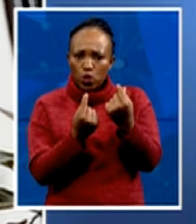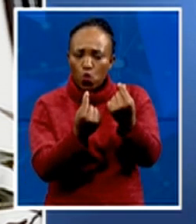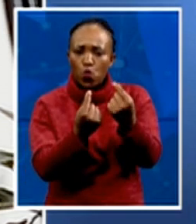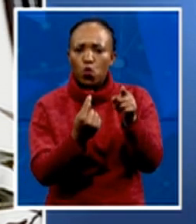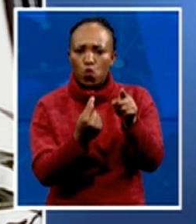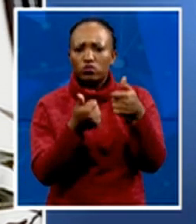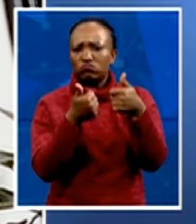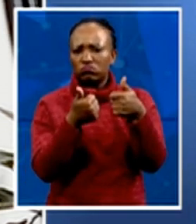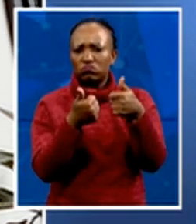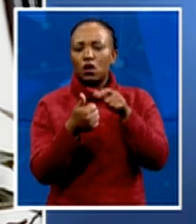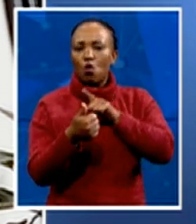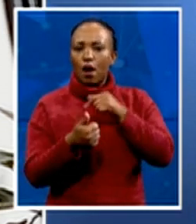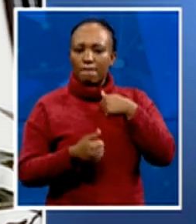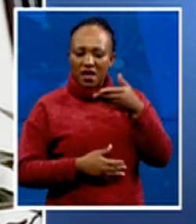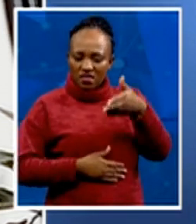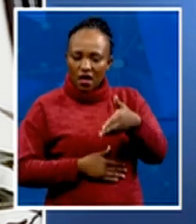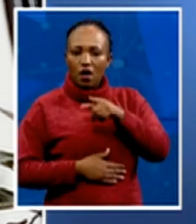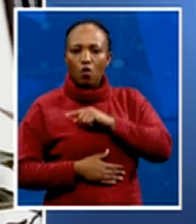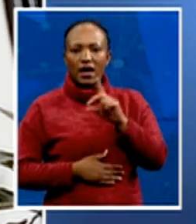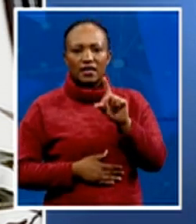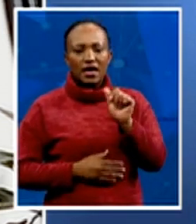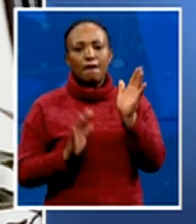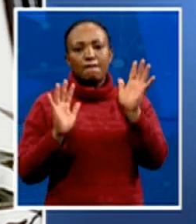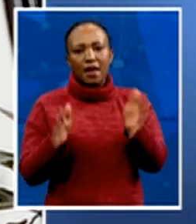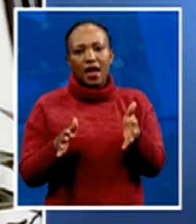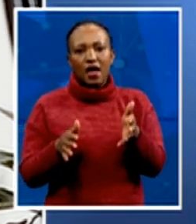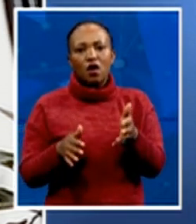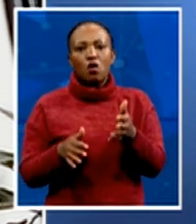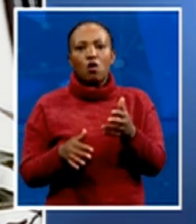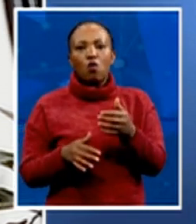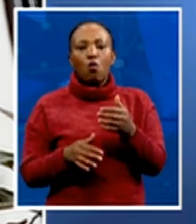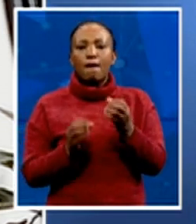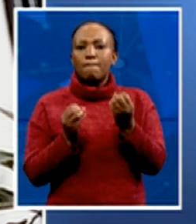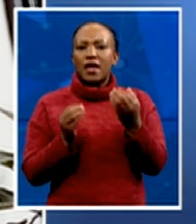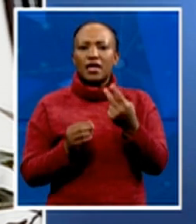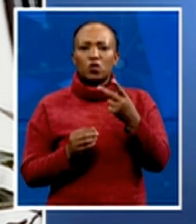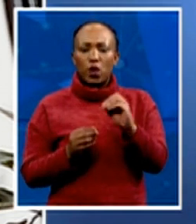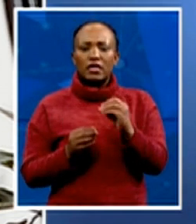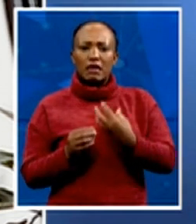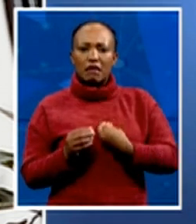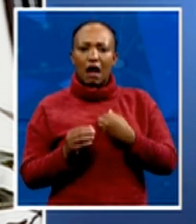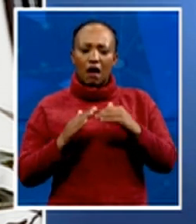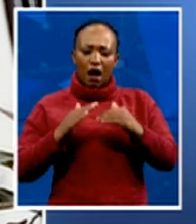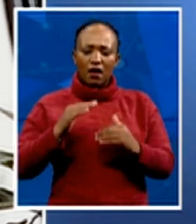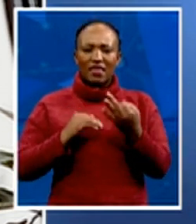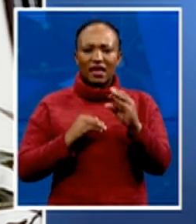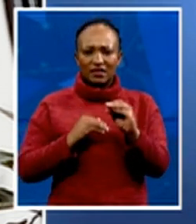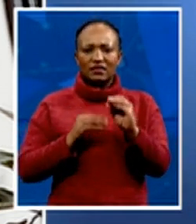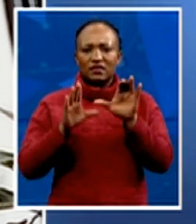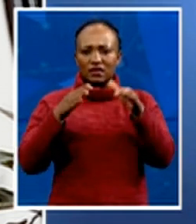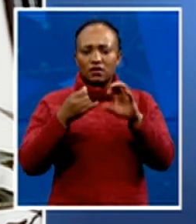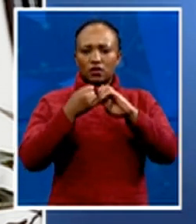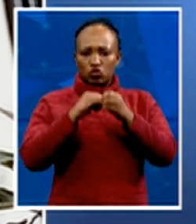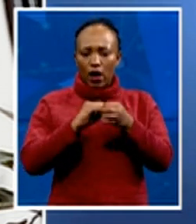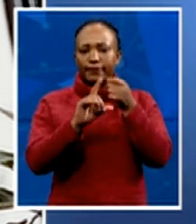the only party with over 20 young people in parliament under the age of 30 trying to actually fight and carve out a space for young people.